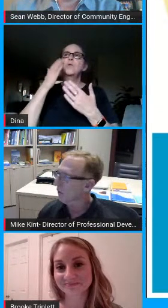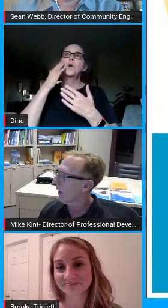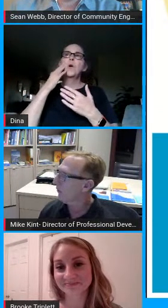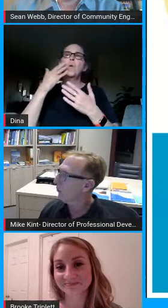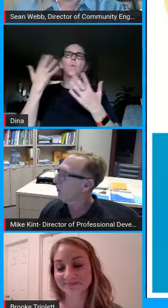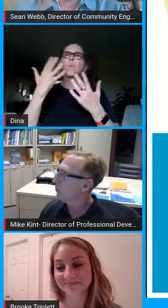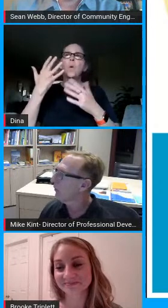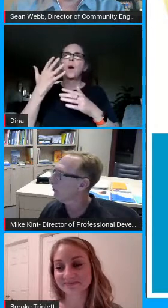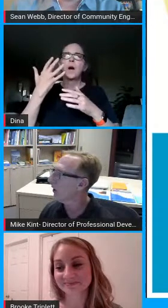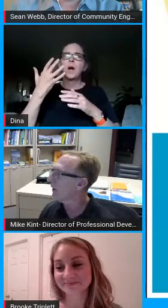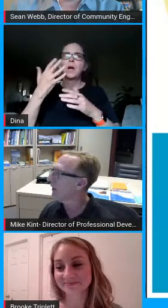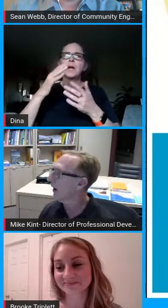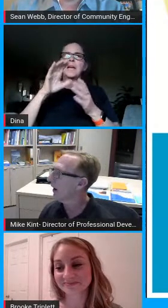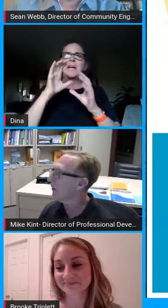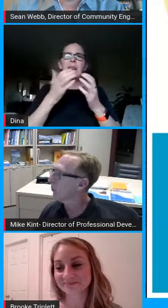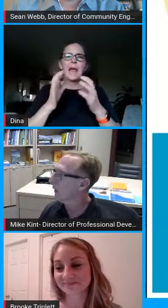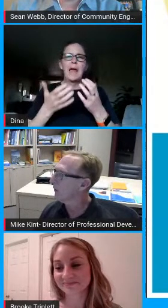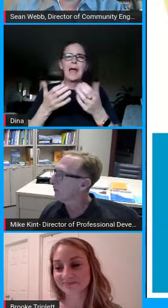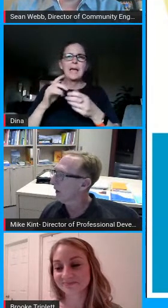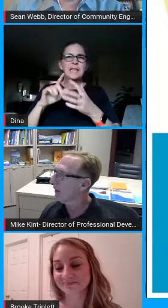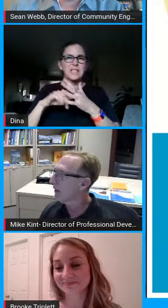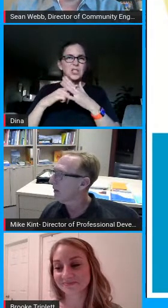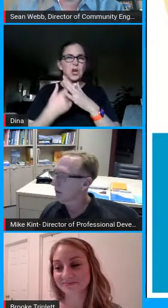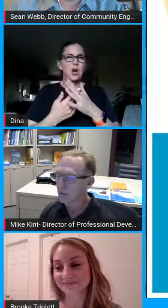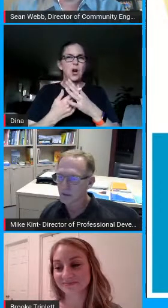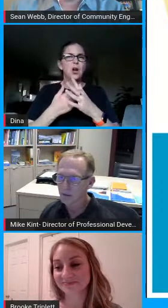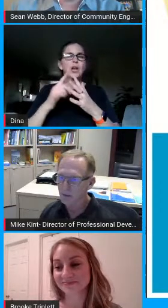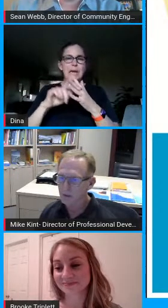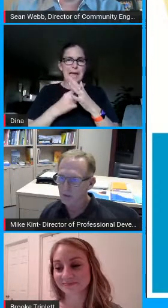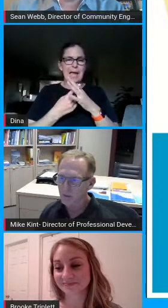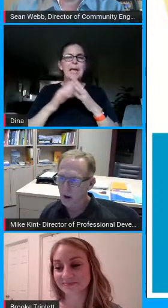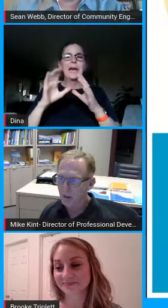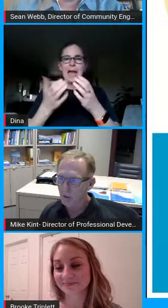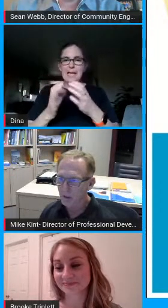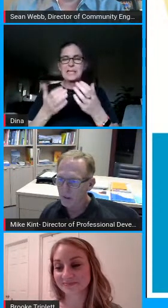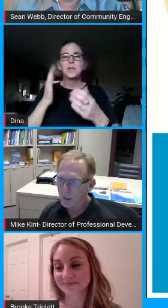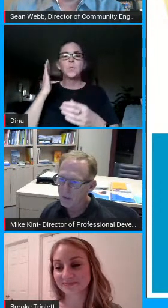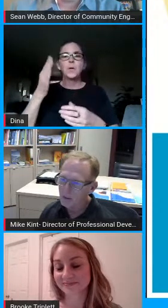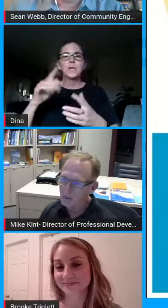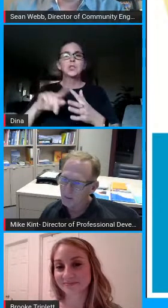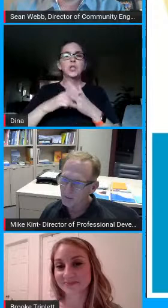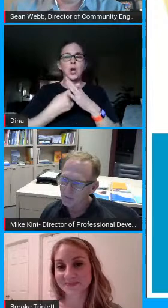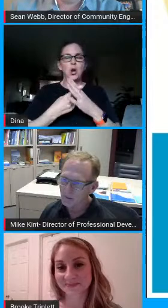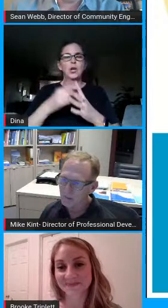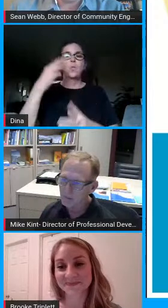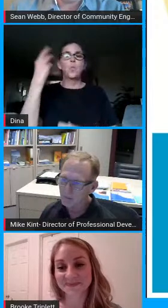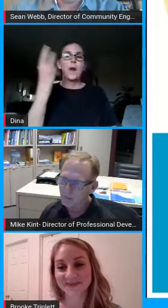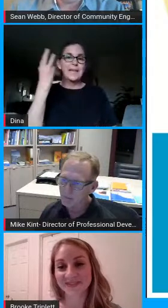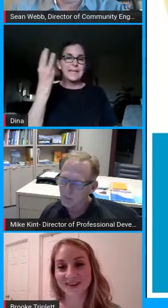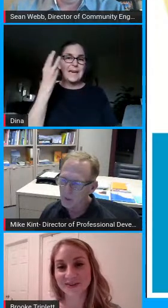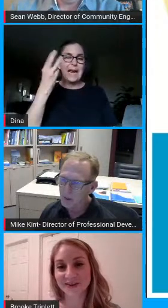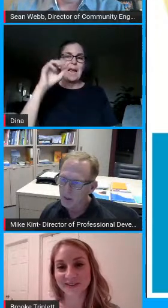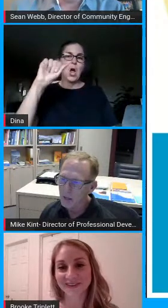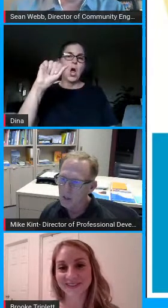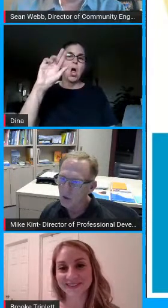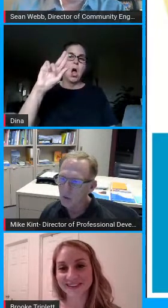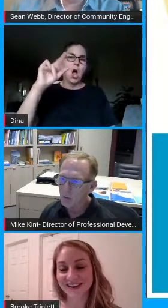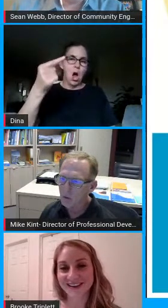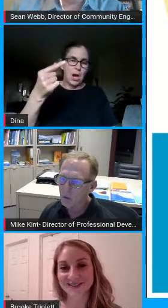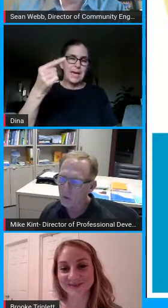so classes will be starting on wednesday august 19th yep here we go